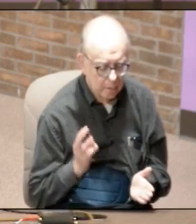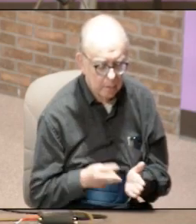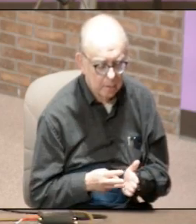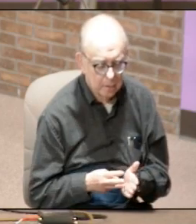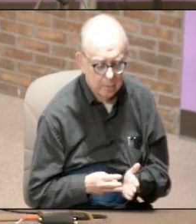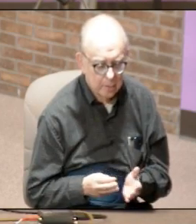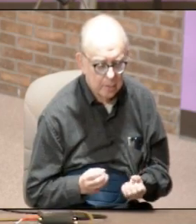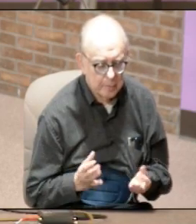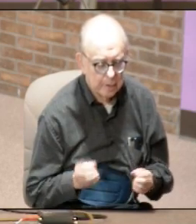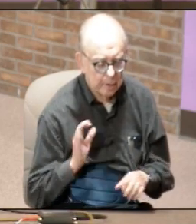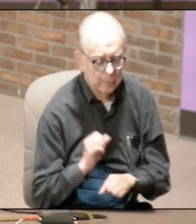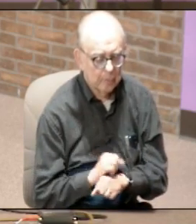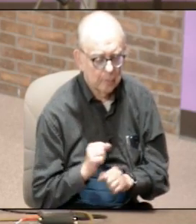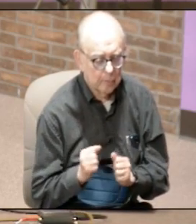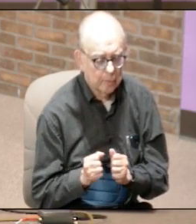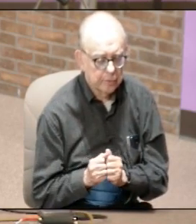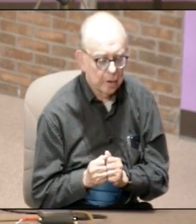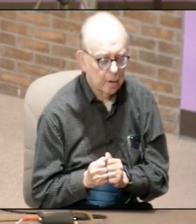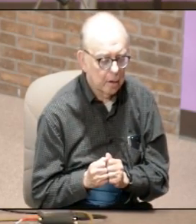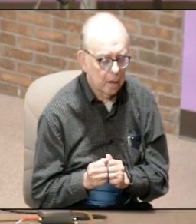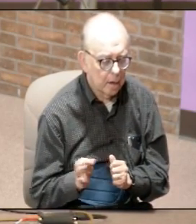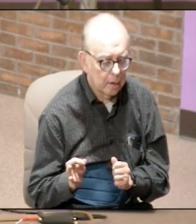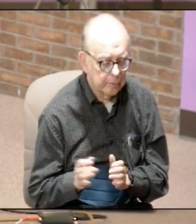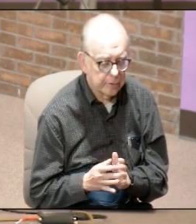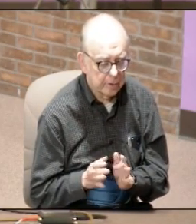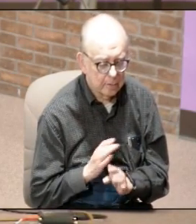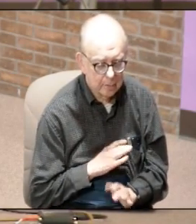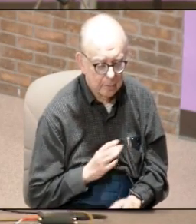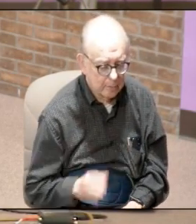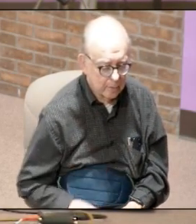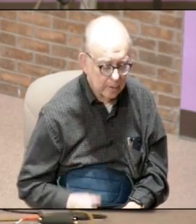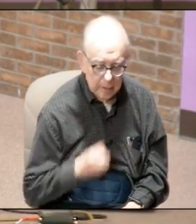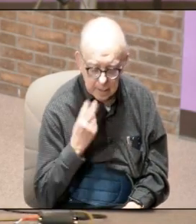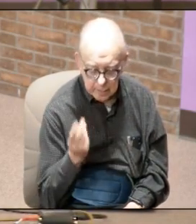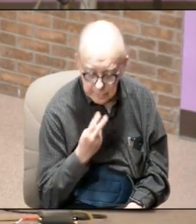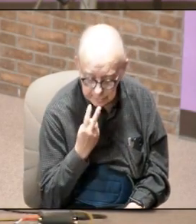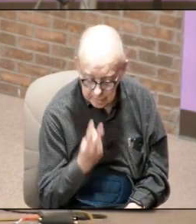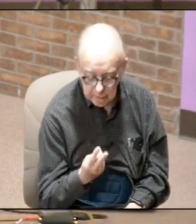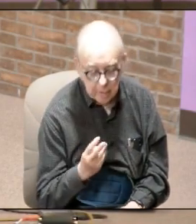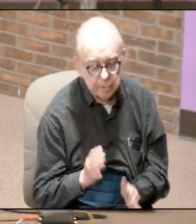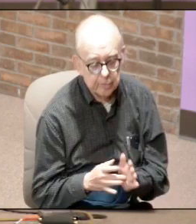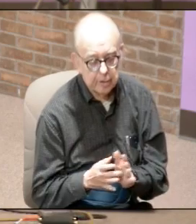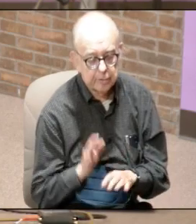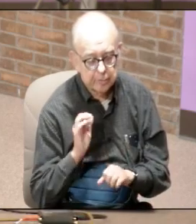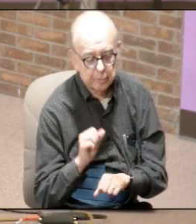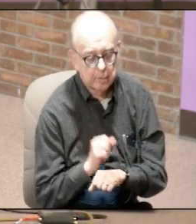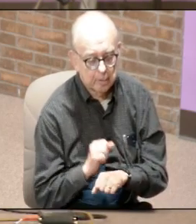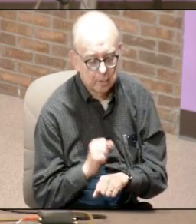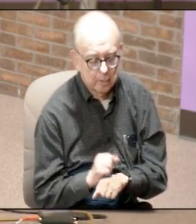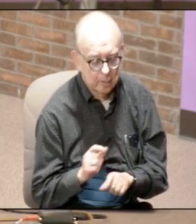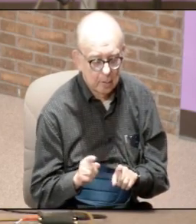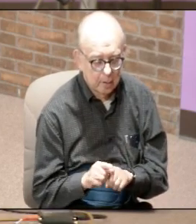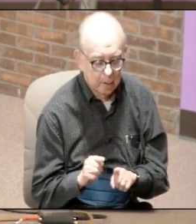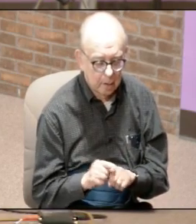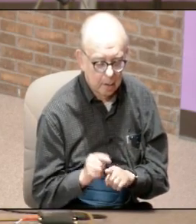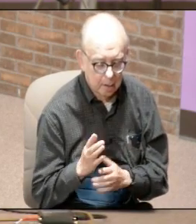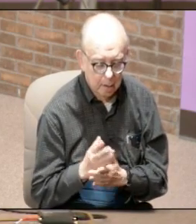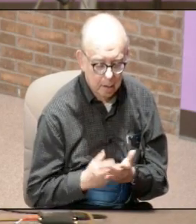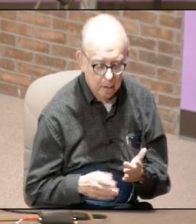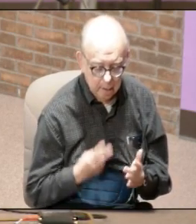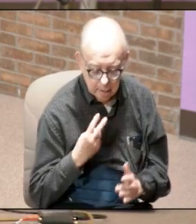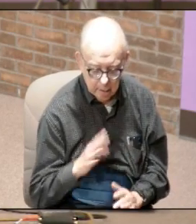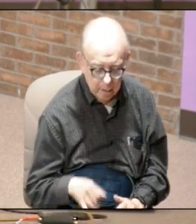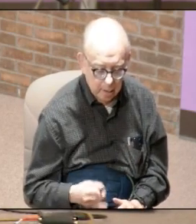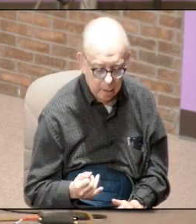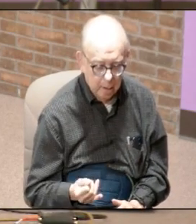countless miracles of Jesus not only did he see his miracles he also was a part where he saw John